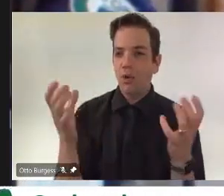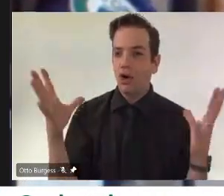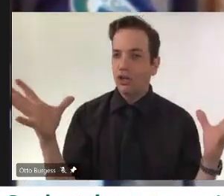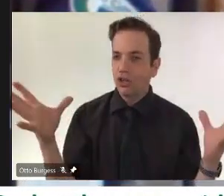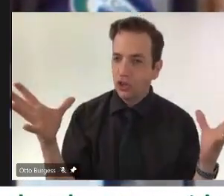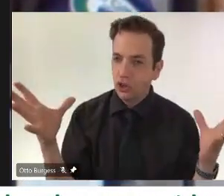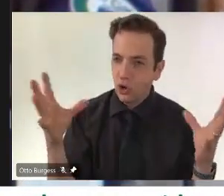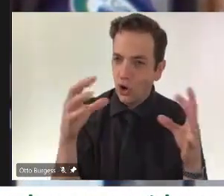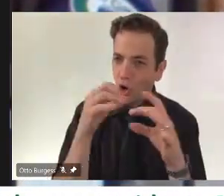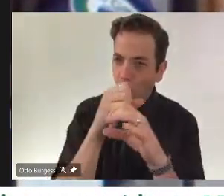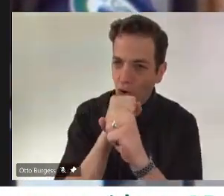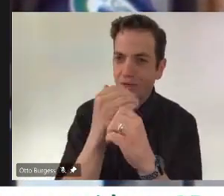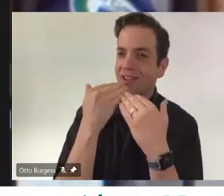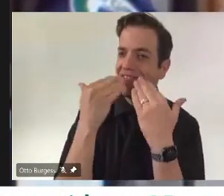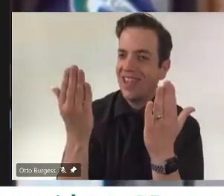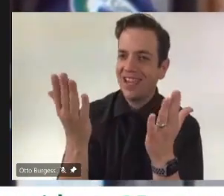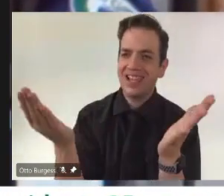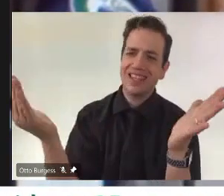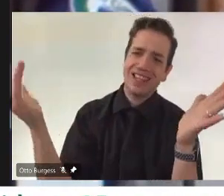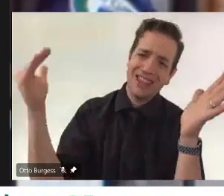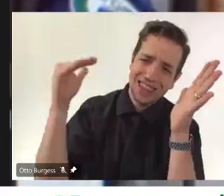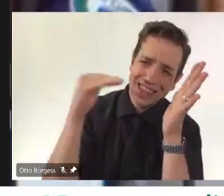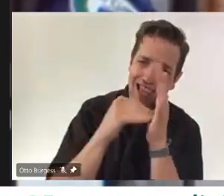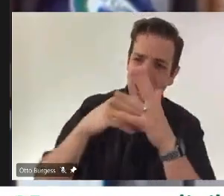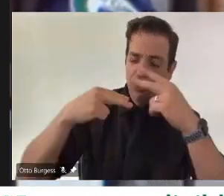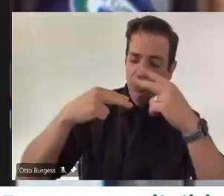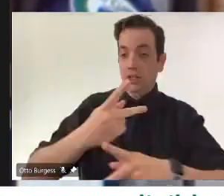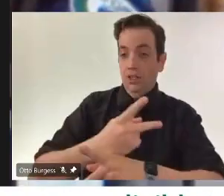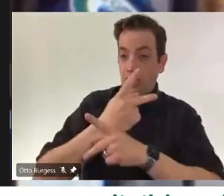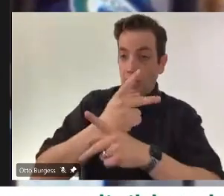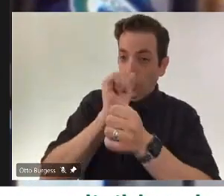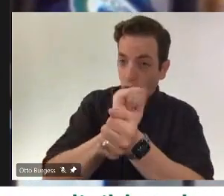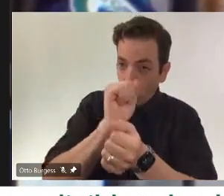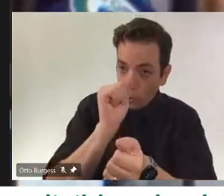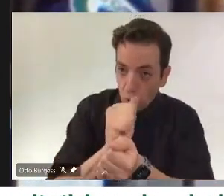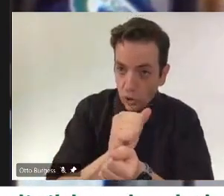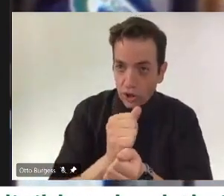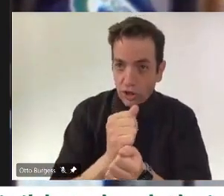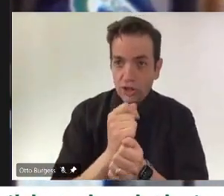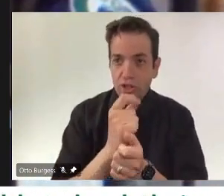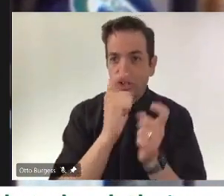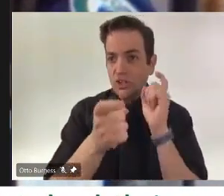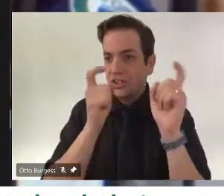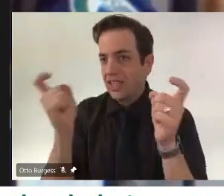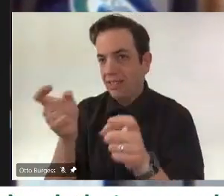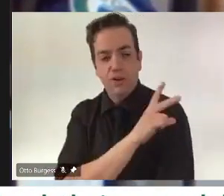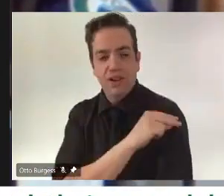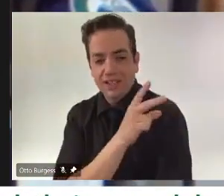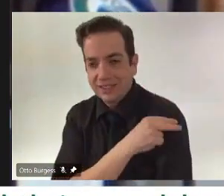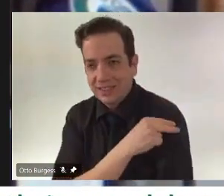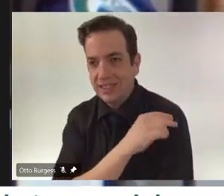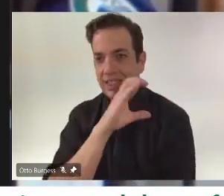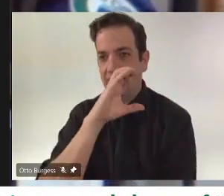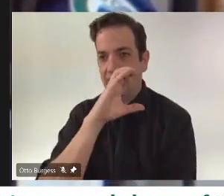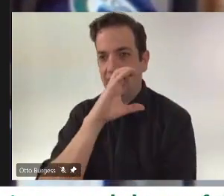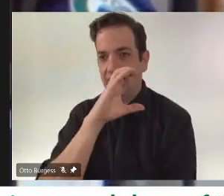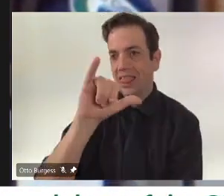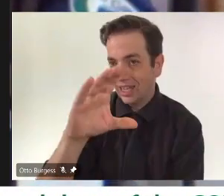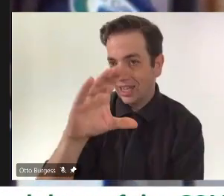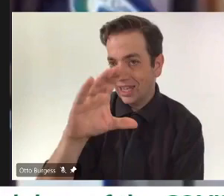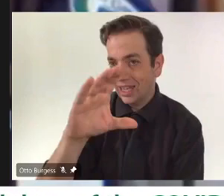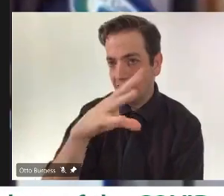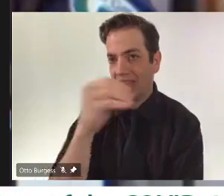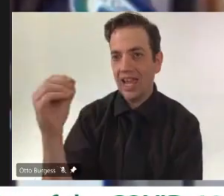vaccinations in our clinics and as well as in our pharmacies in every part of this province. And I want to thank the hundreds of thousands of